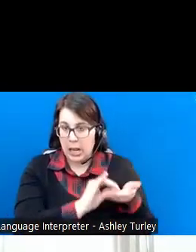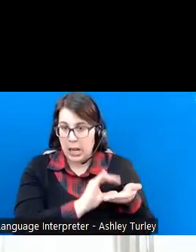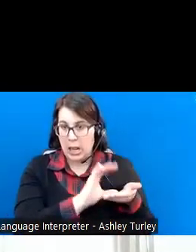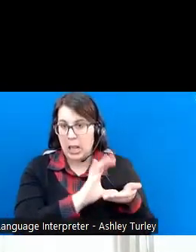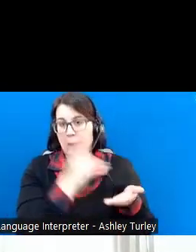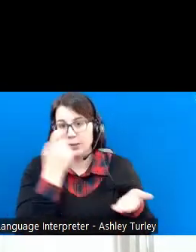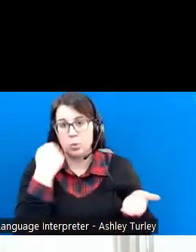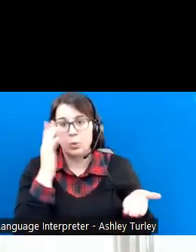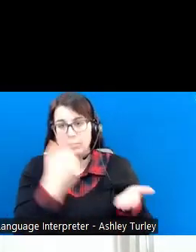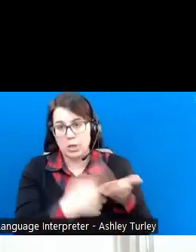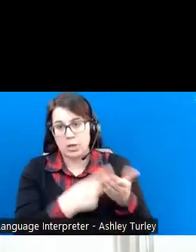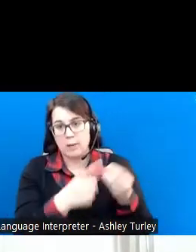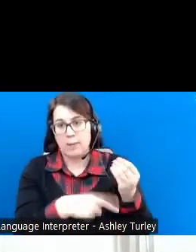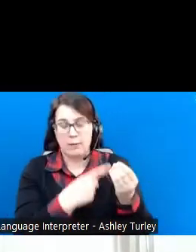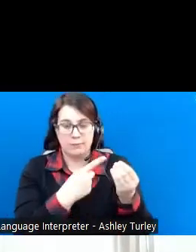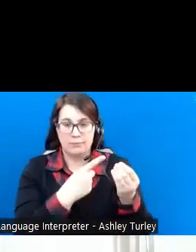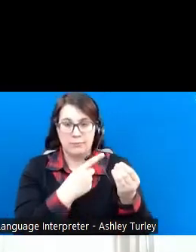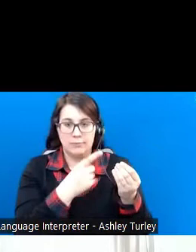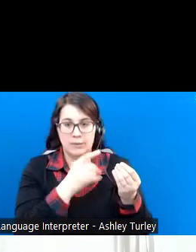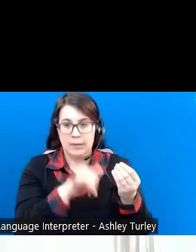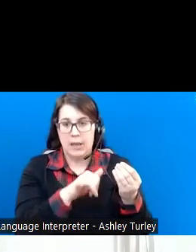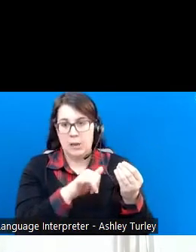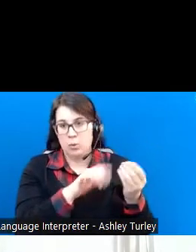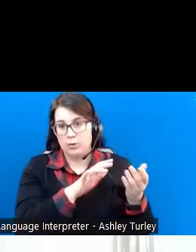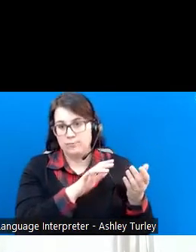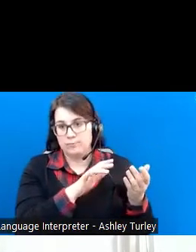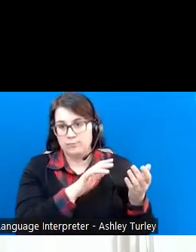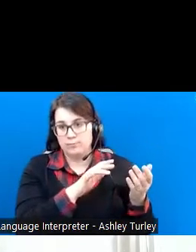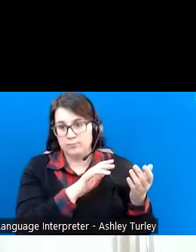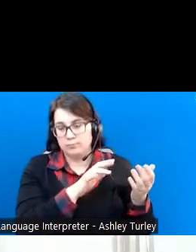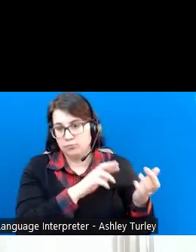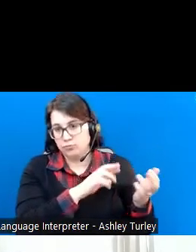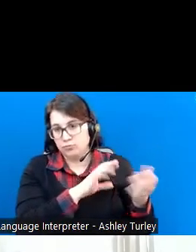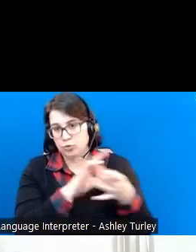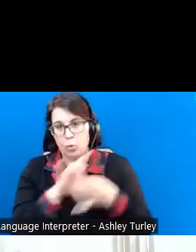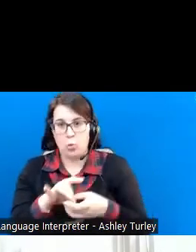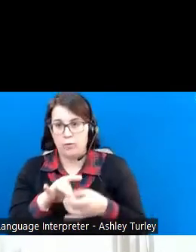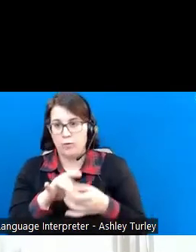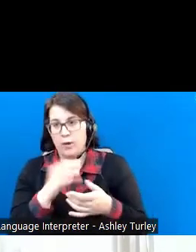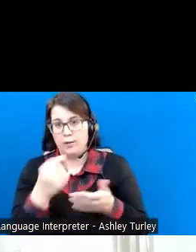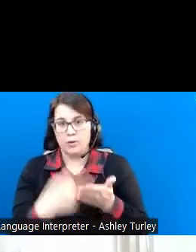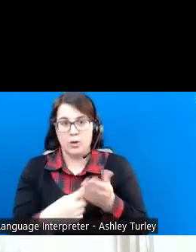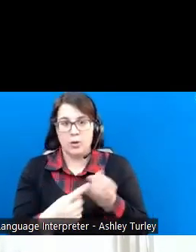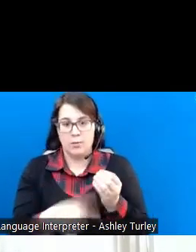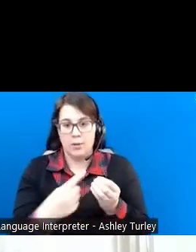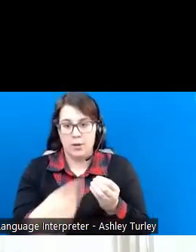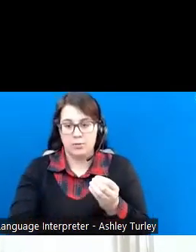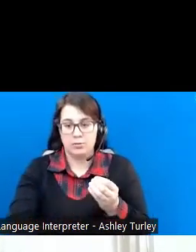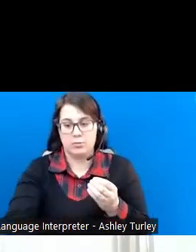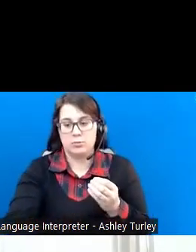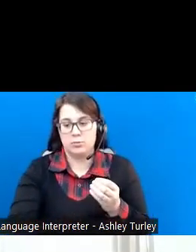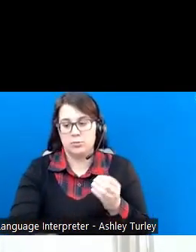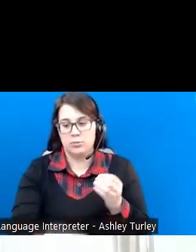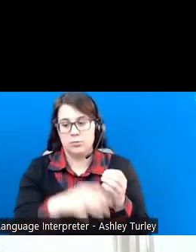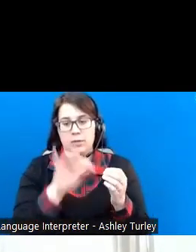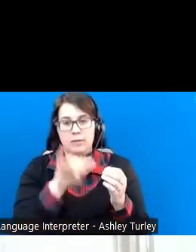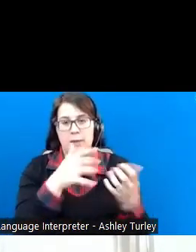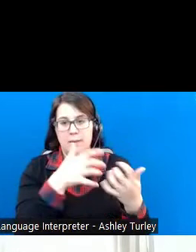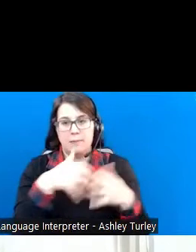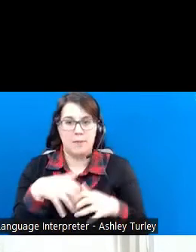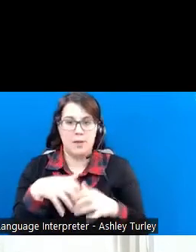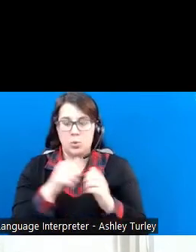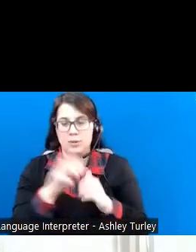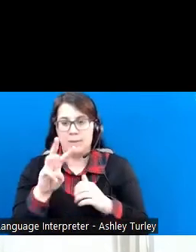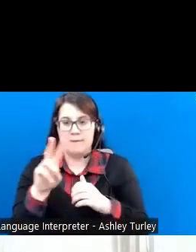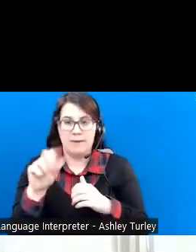about how that will roll over and talk about how that will mesh with the West Virginia